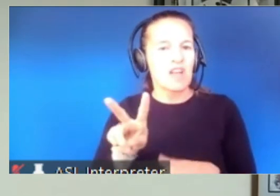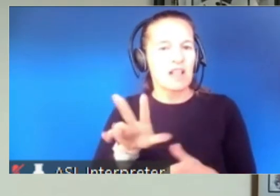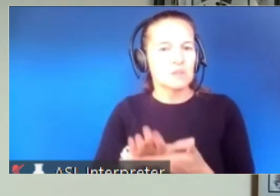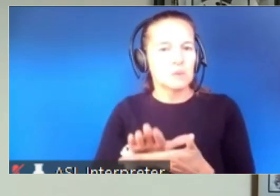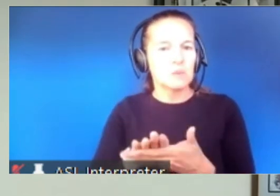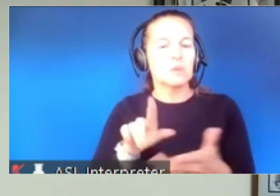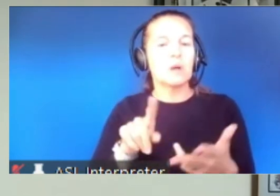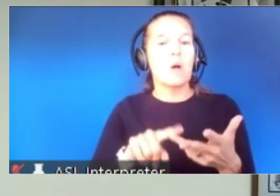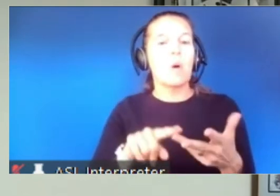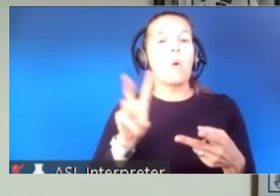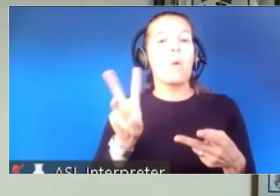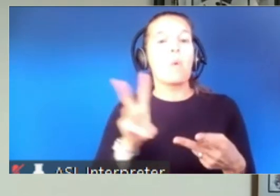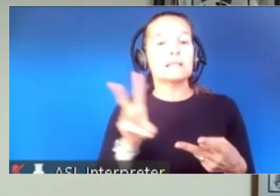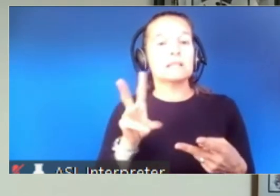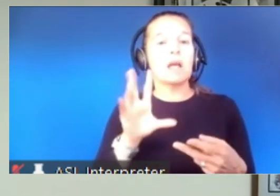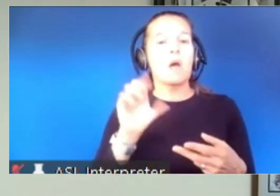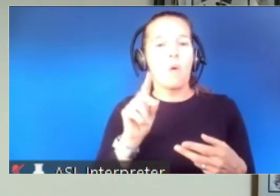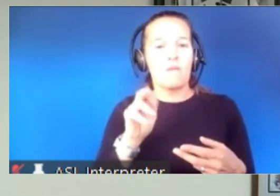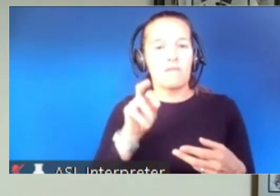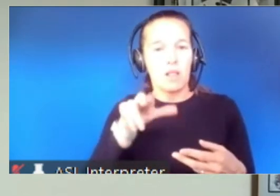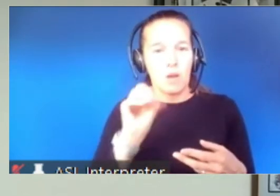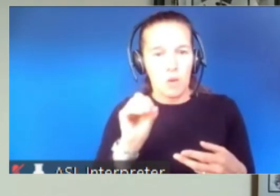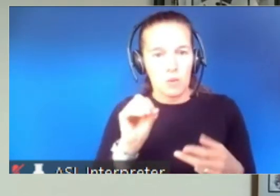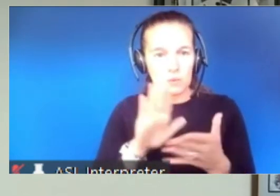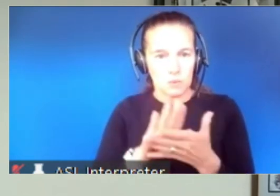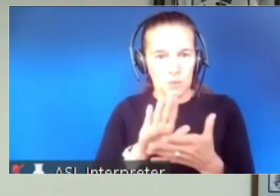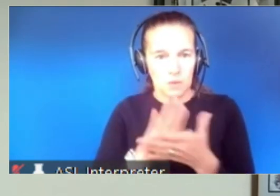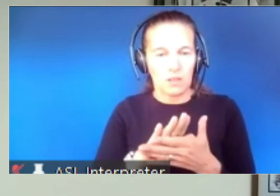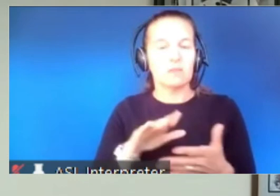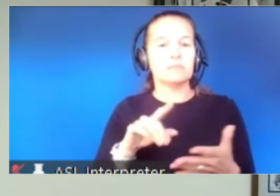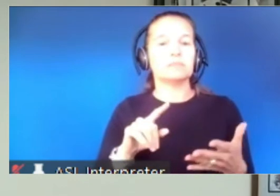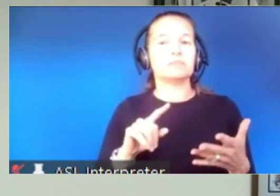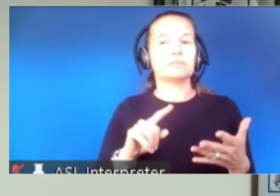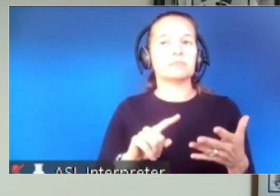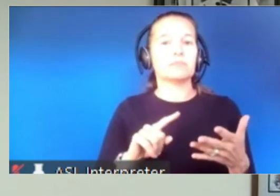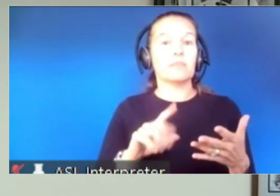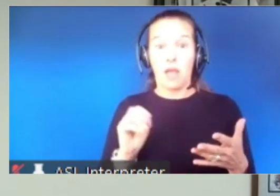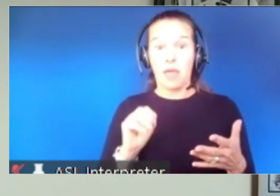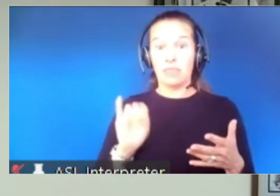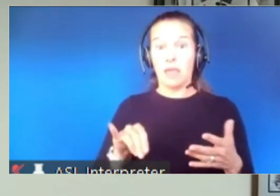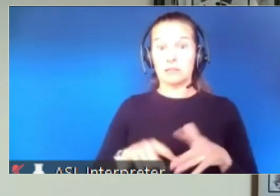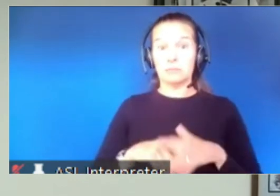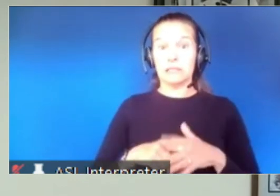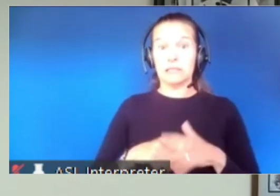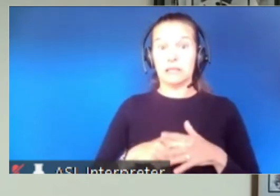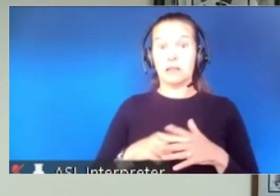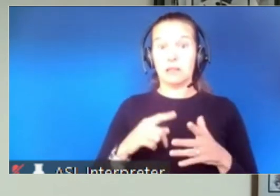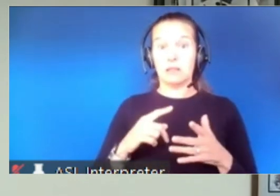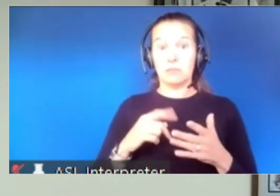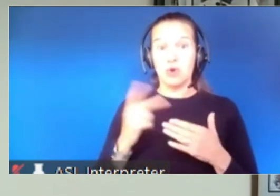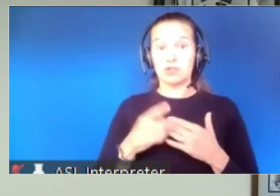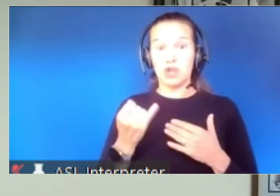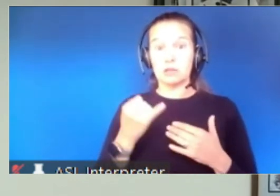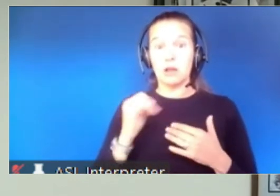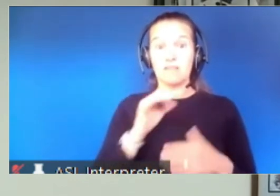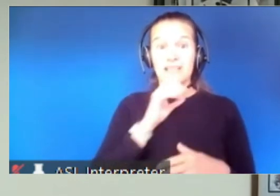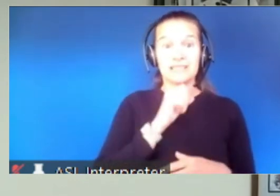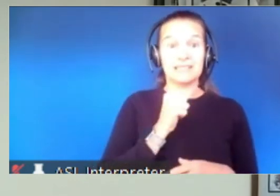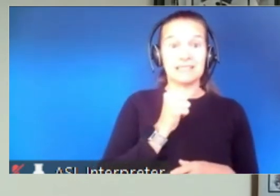School. and beginning in the beginning and this is the beginning of our project to get all of those from 16 to 18 year olds